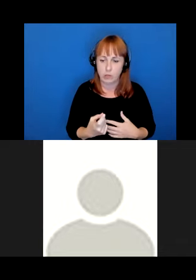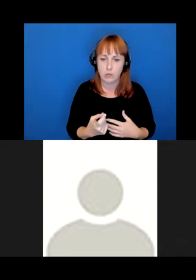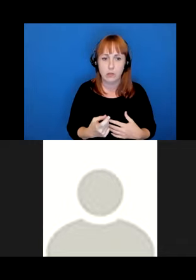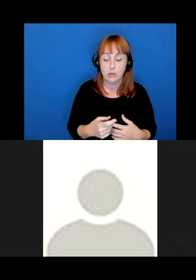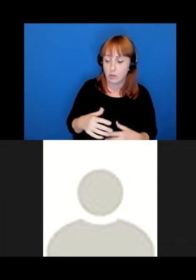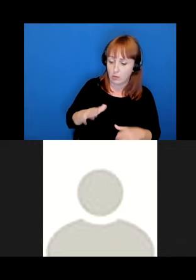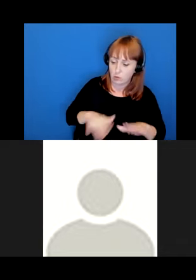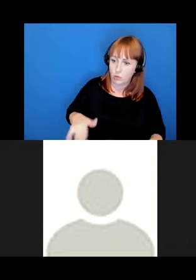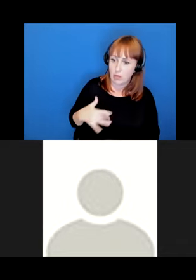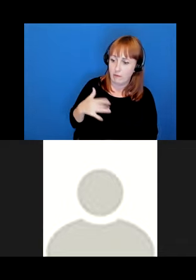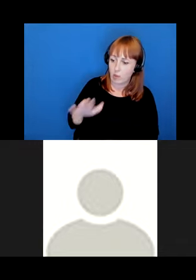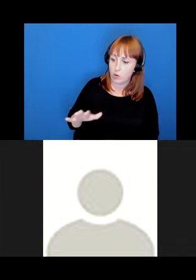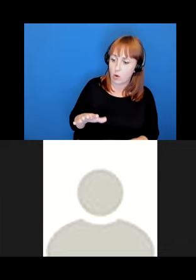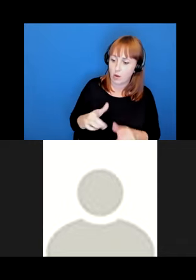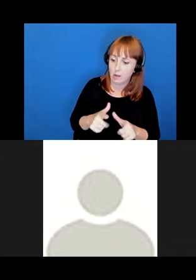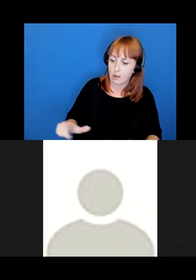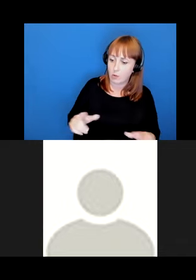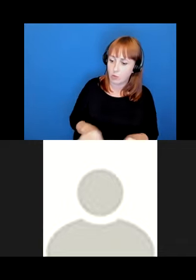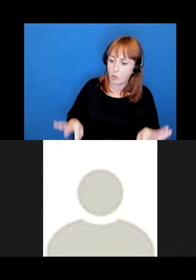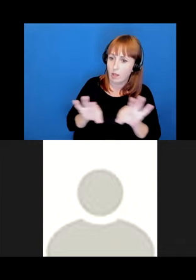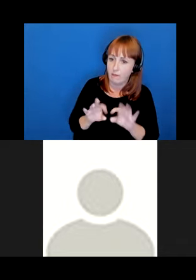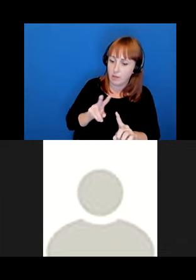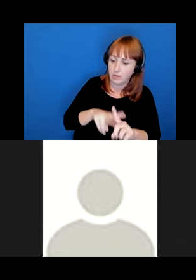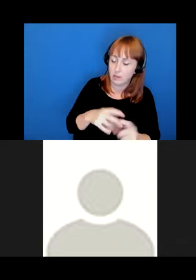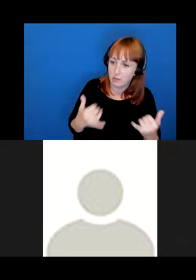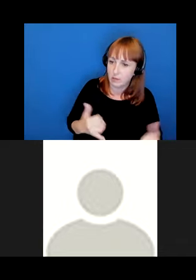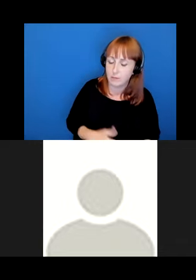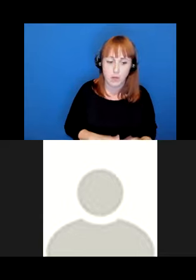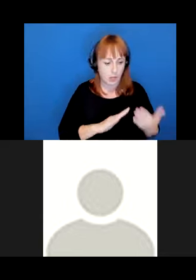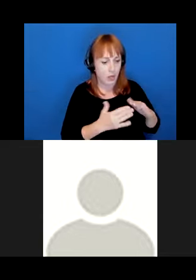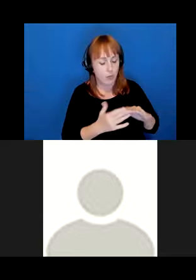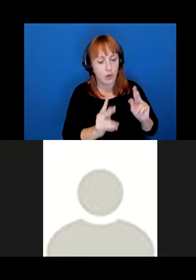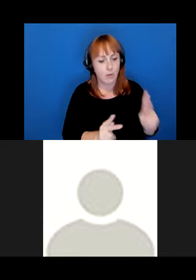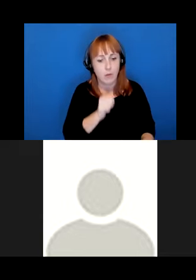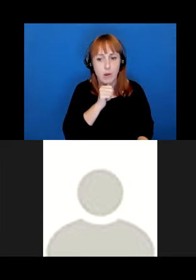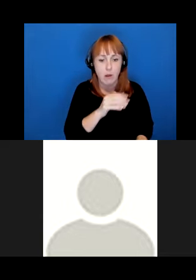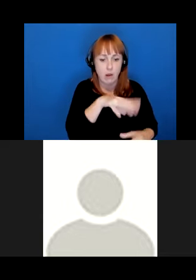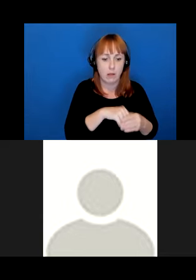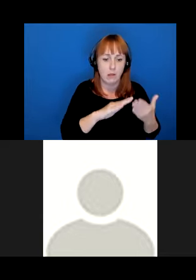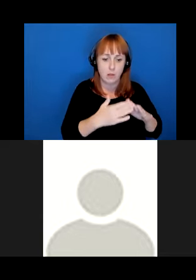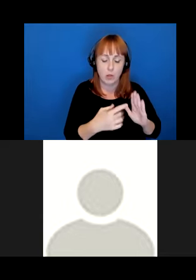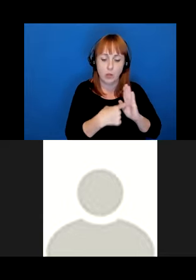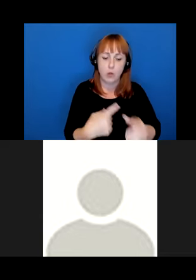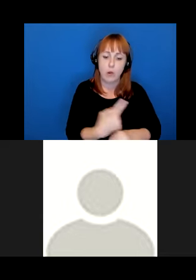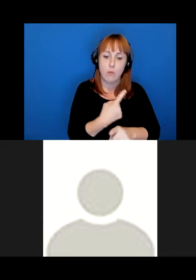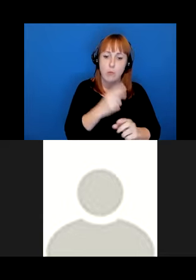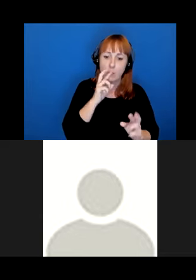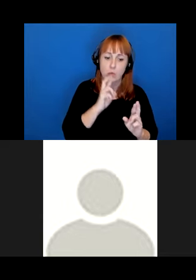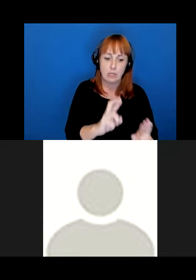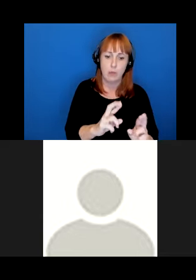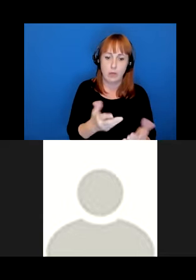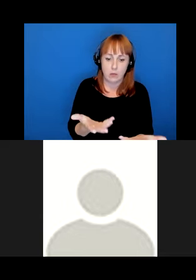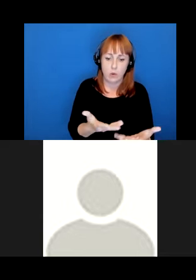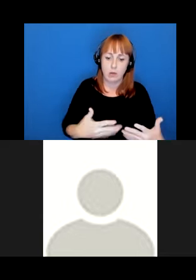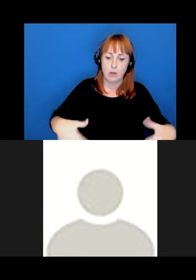their language is relevant. Do community members and non-community stakeholders exhibit the appropriate respect for the language,